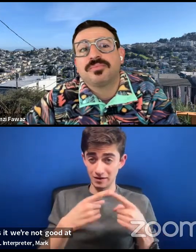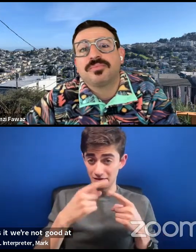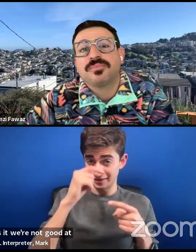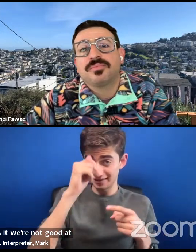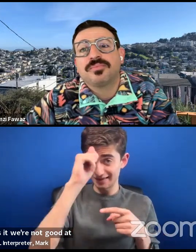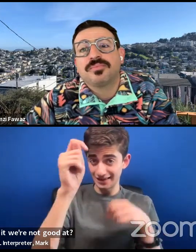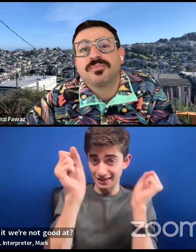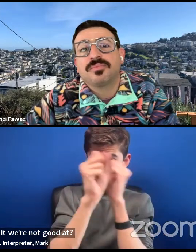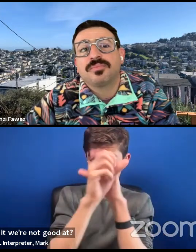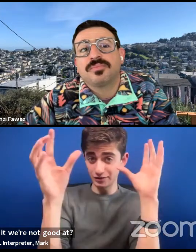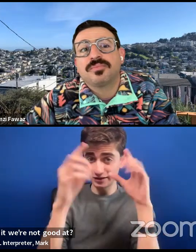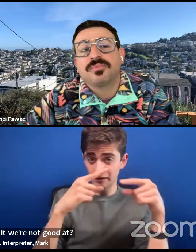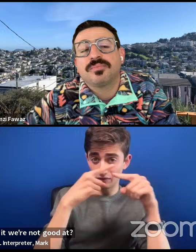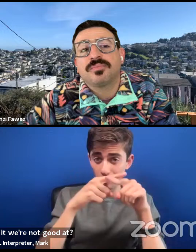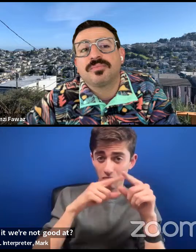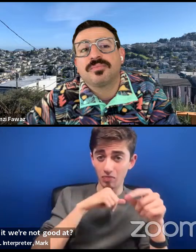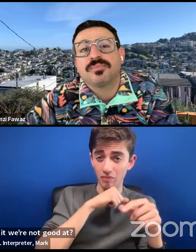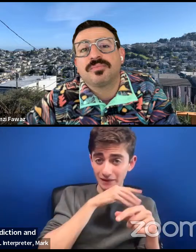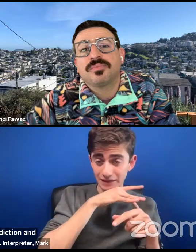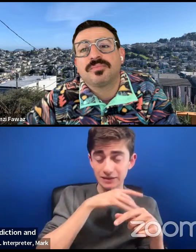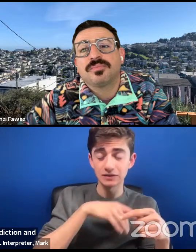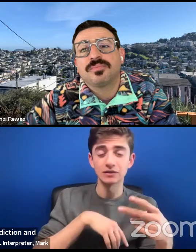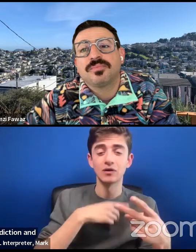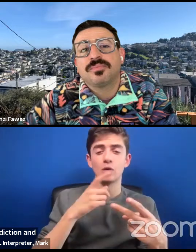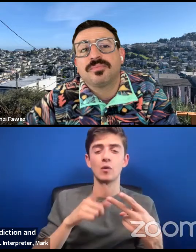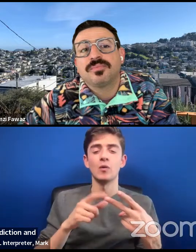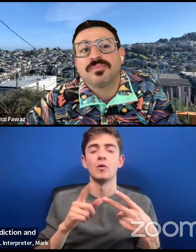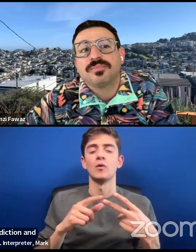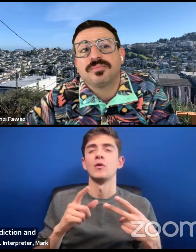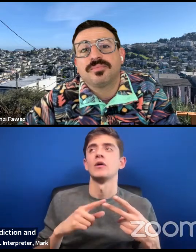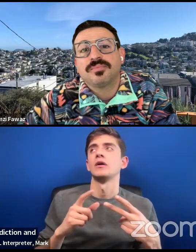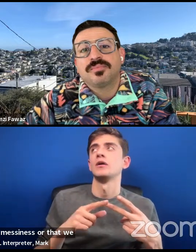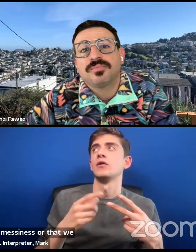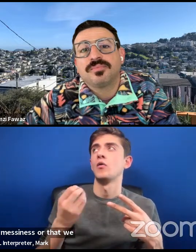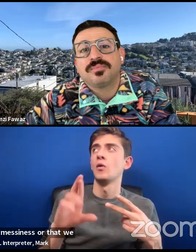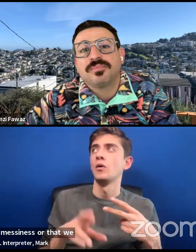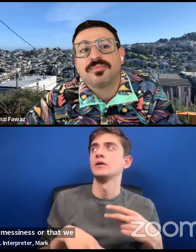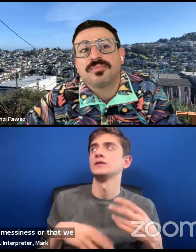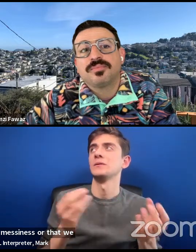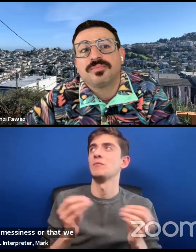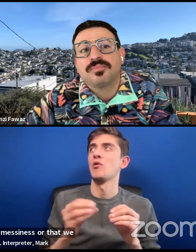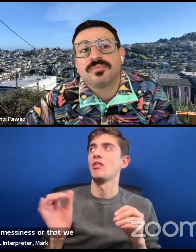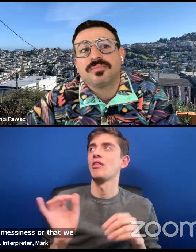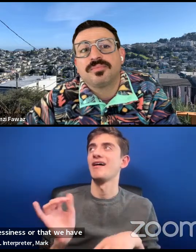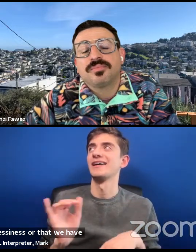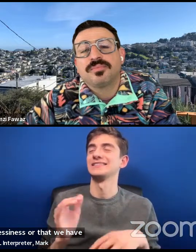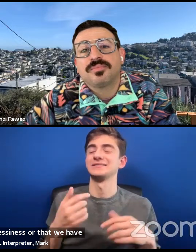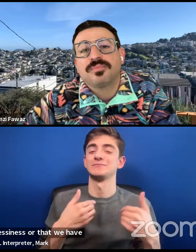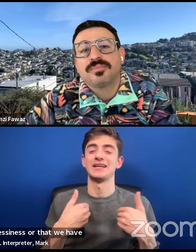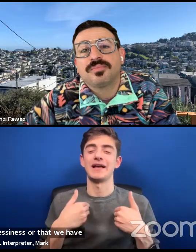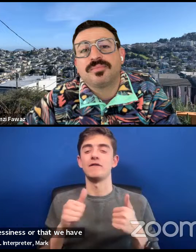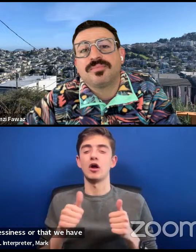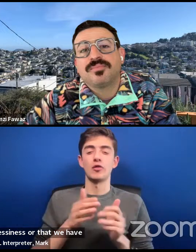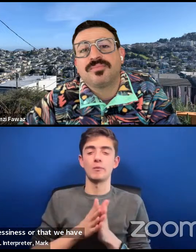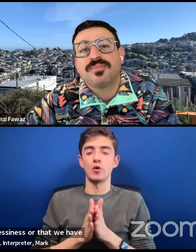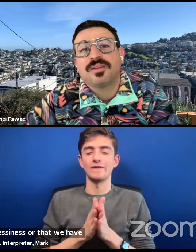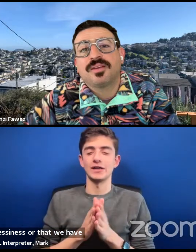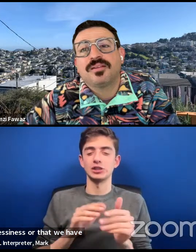and messiness or that we have other motivations for saying,